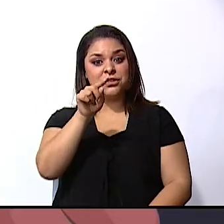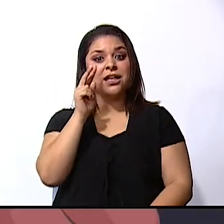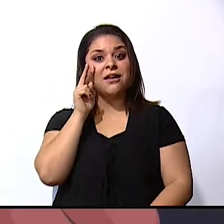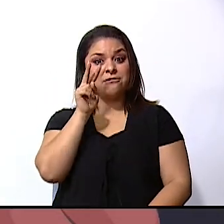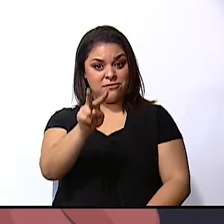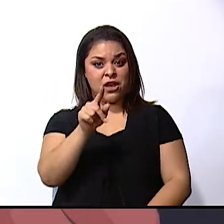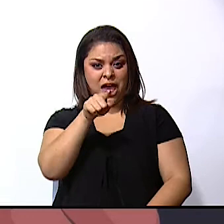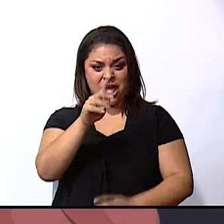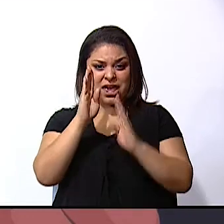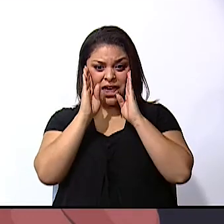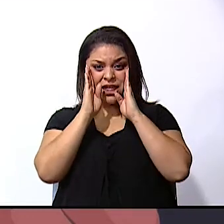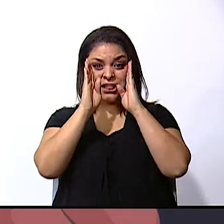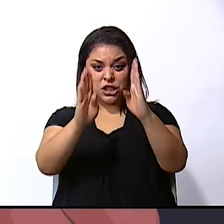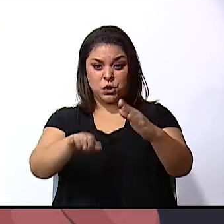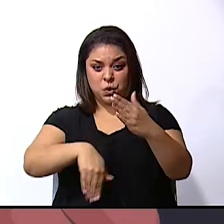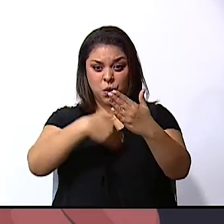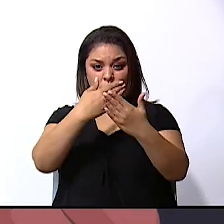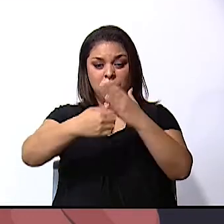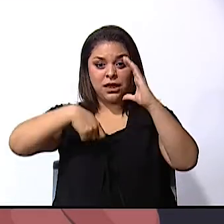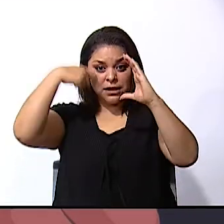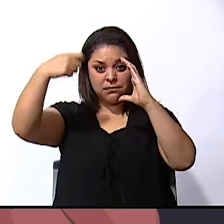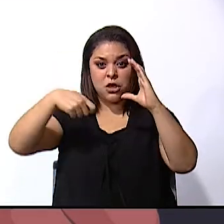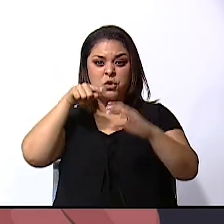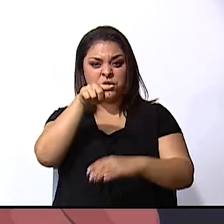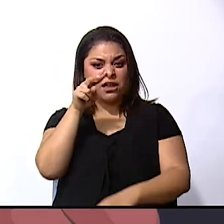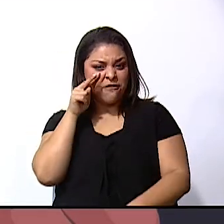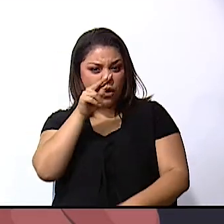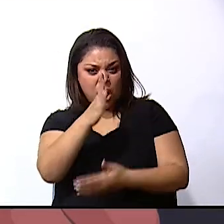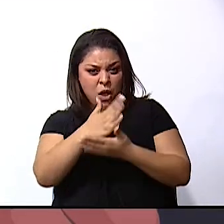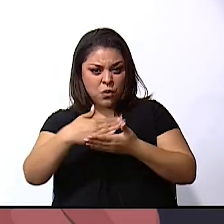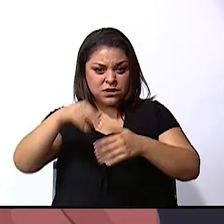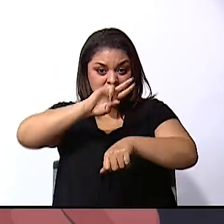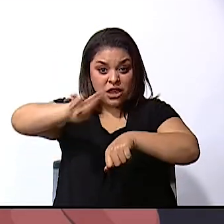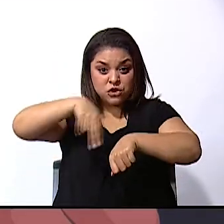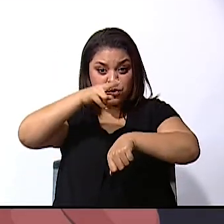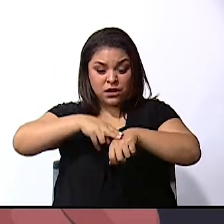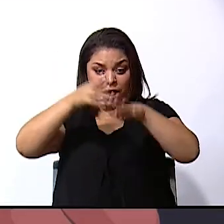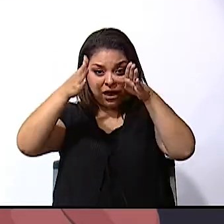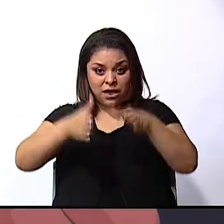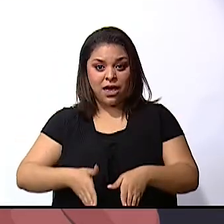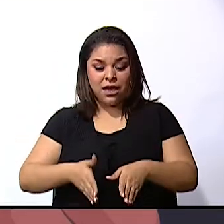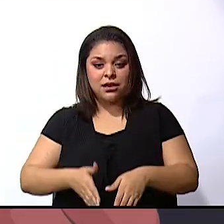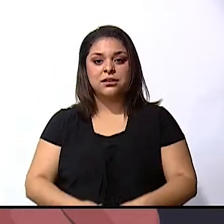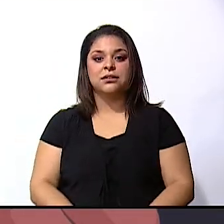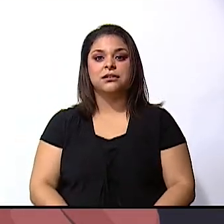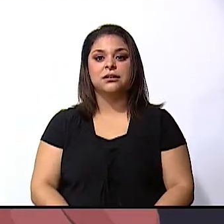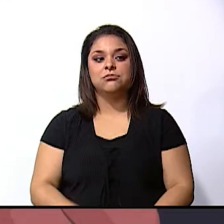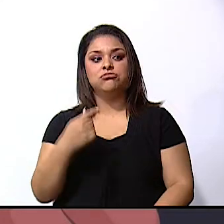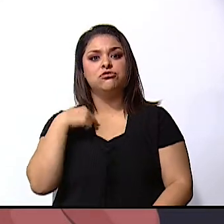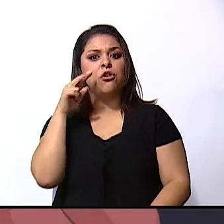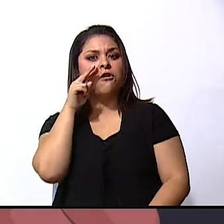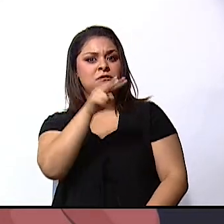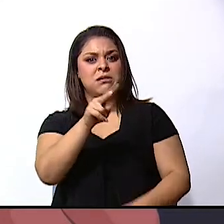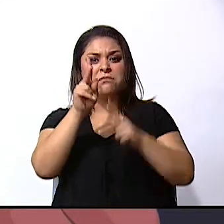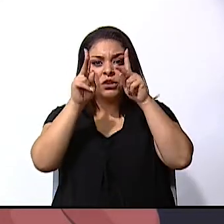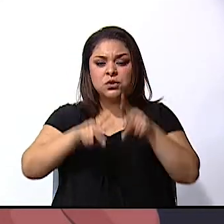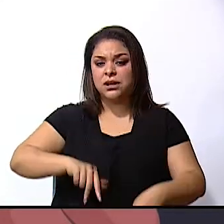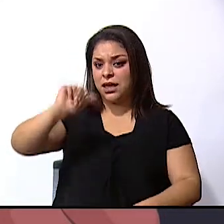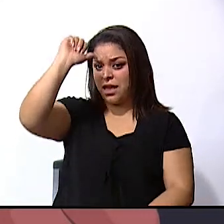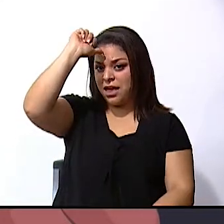attention and did you see some nationalities there i saw people from india